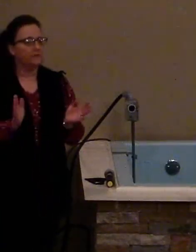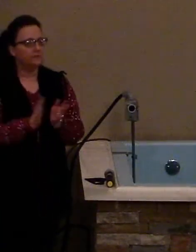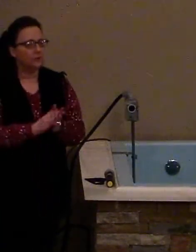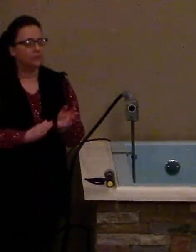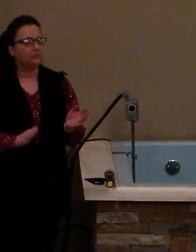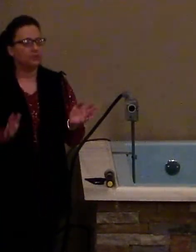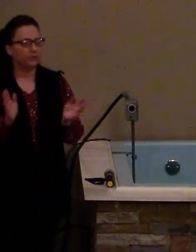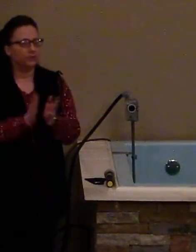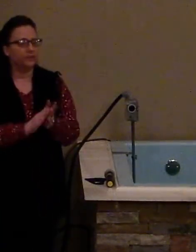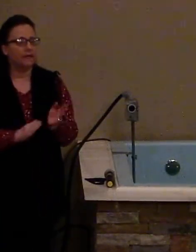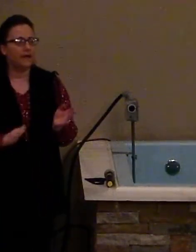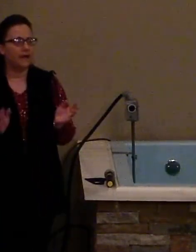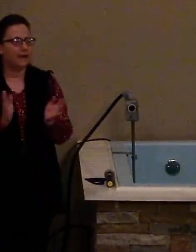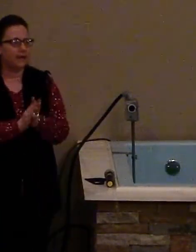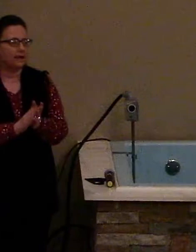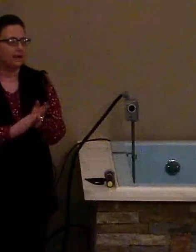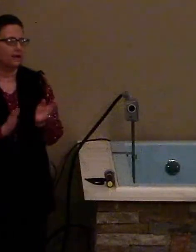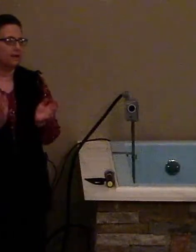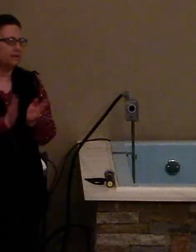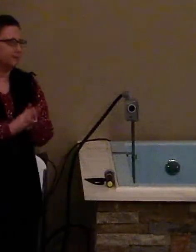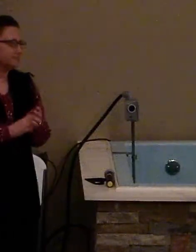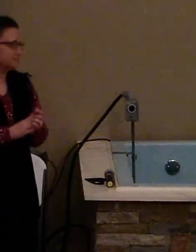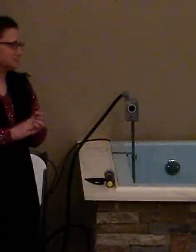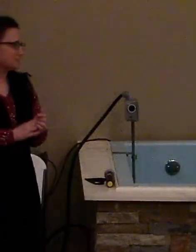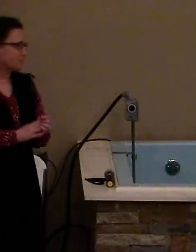take nothing for my journey now.